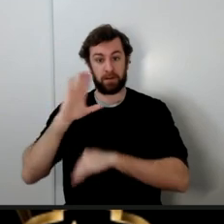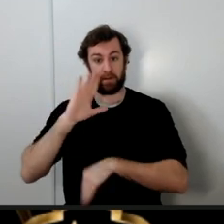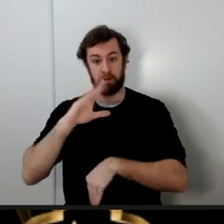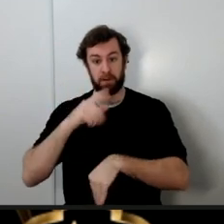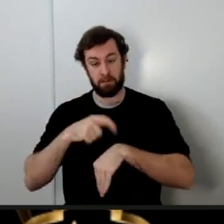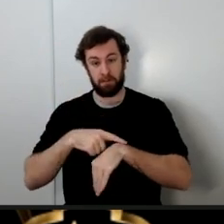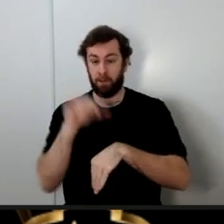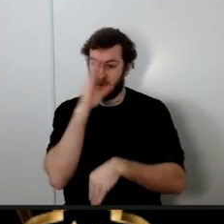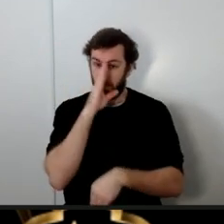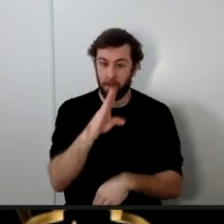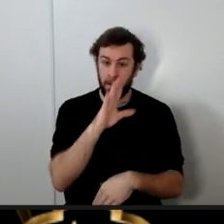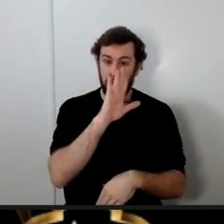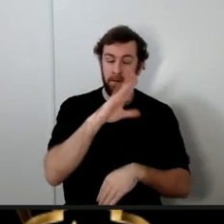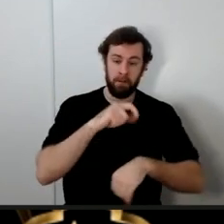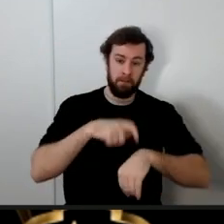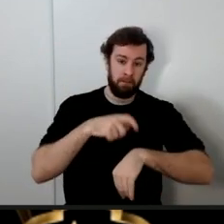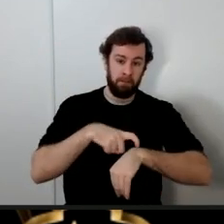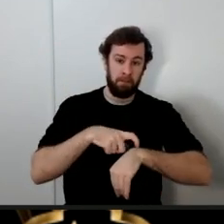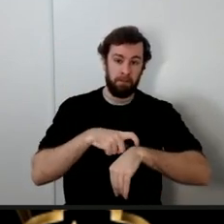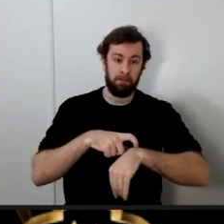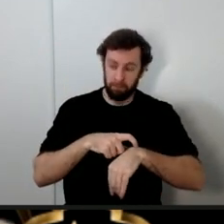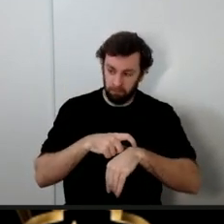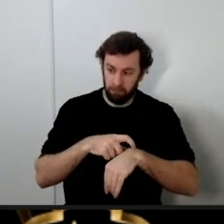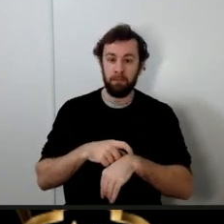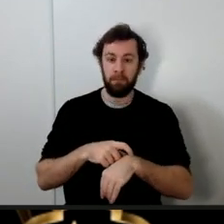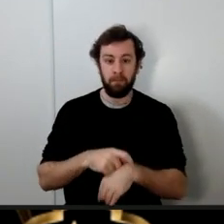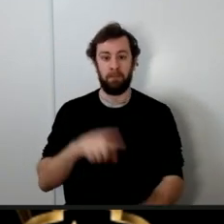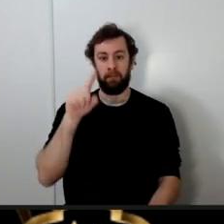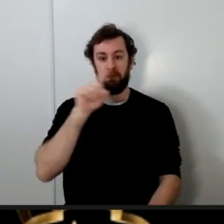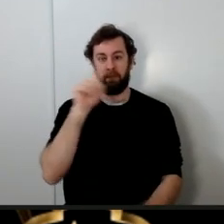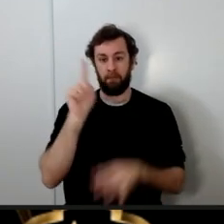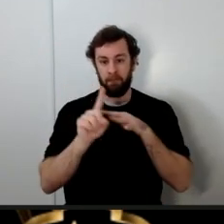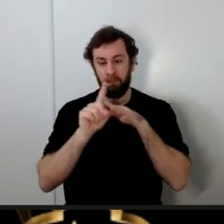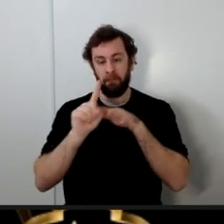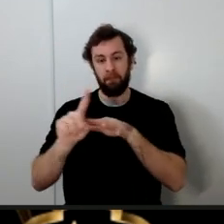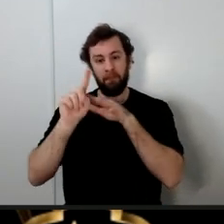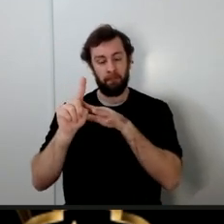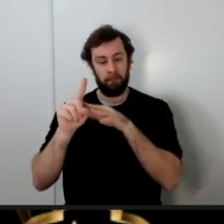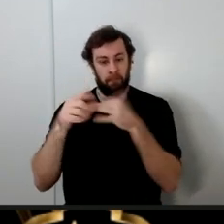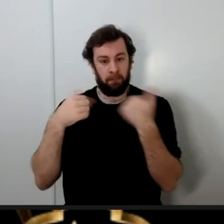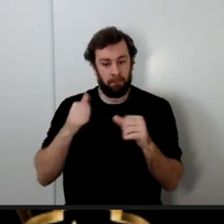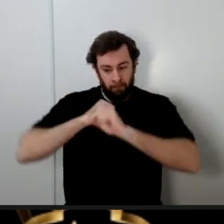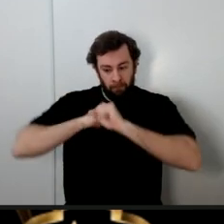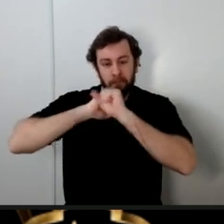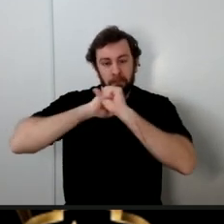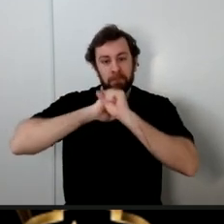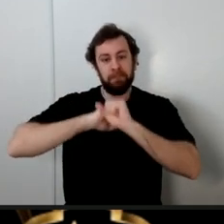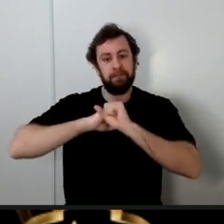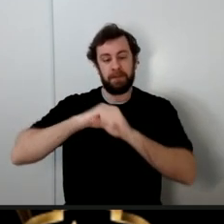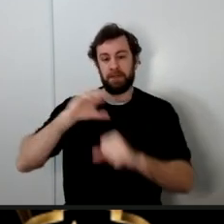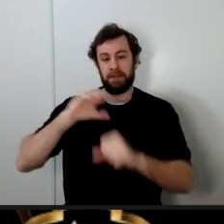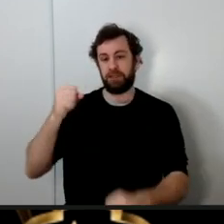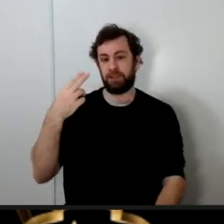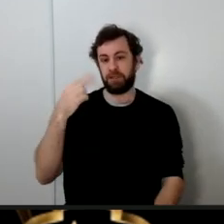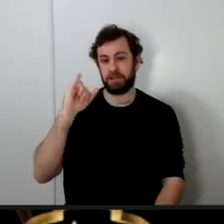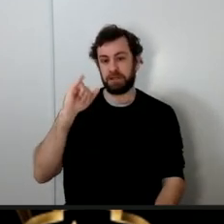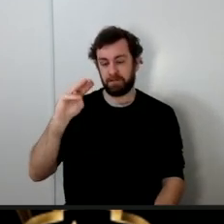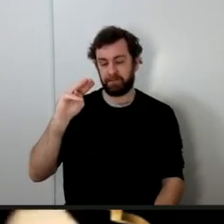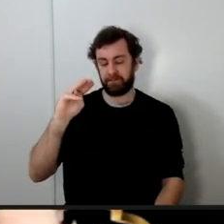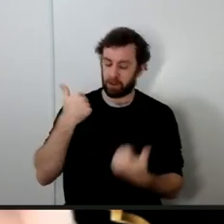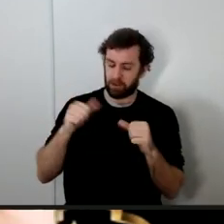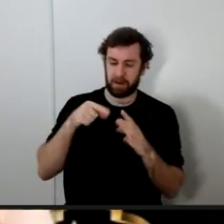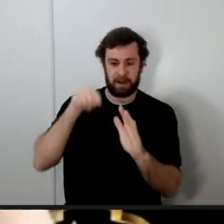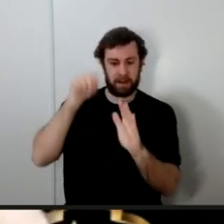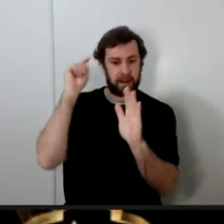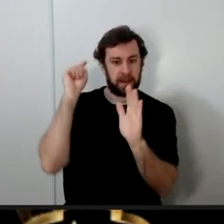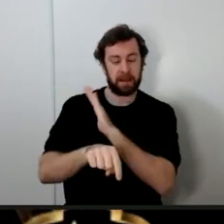Lady Zainab try to defend Imam Zain Al-Abidin how many of you have heard the stories of Karbala where Shemr tried to kill Imam Zain Al-Abidin Lady